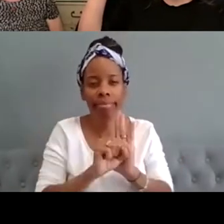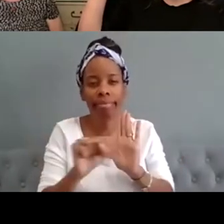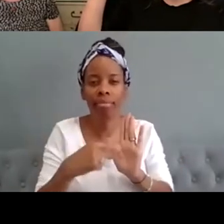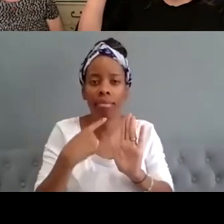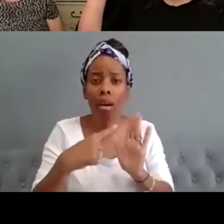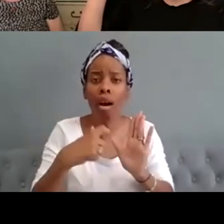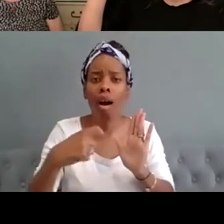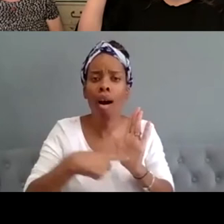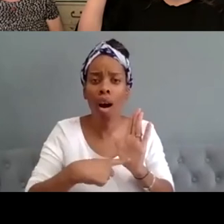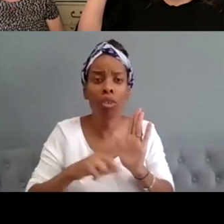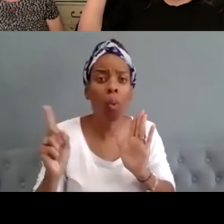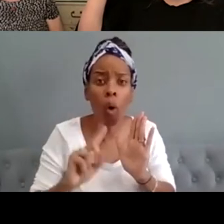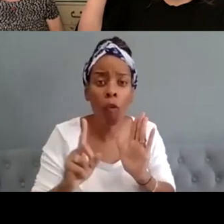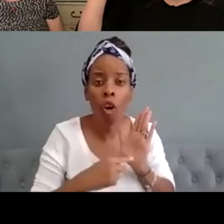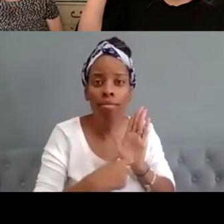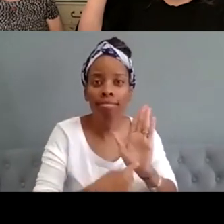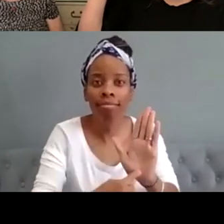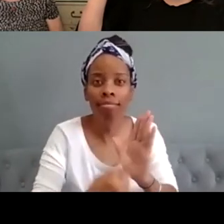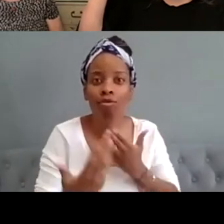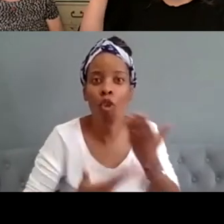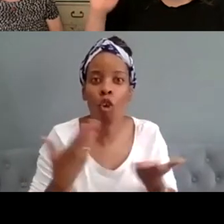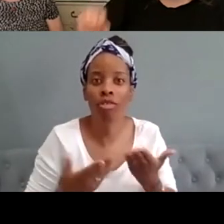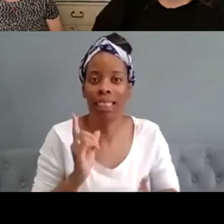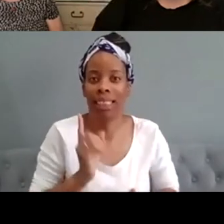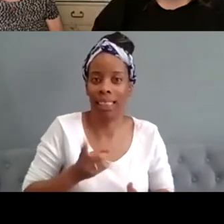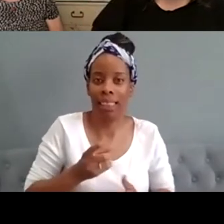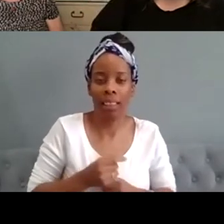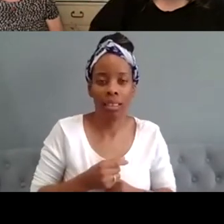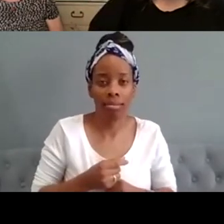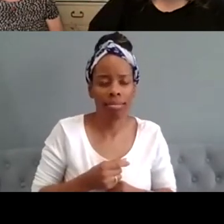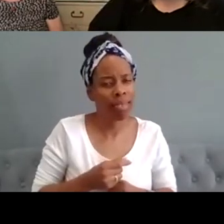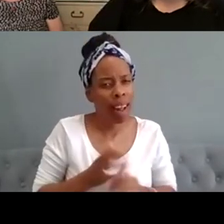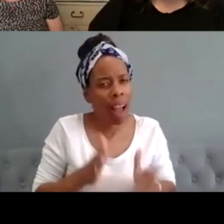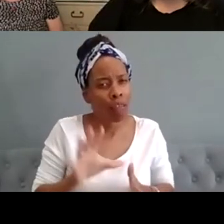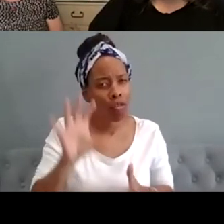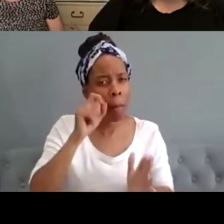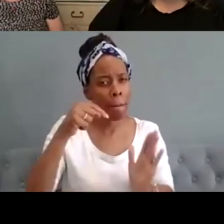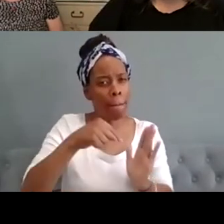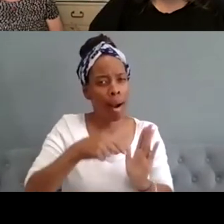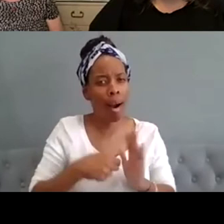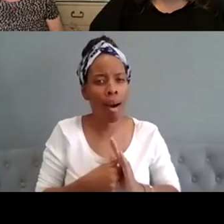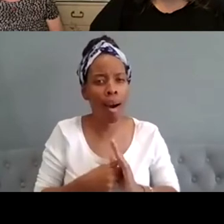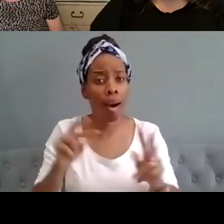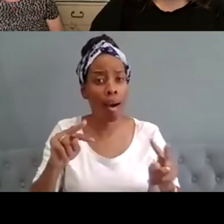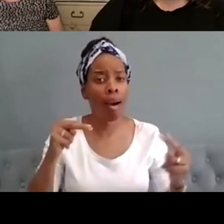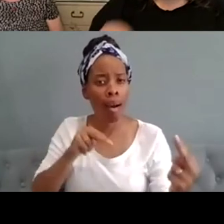that kind of sense as well and i think those are the things that should be looked at as well as all the other aspects